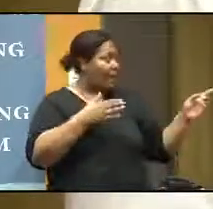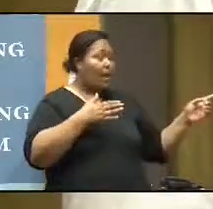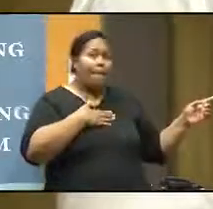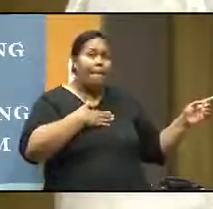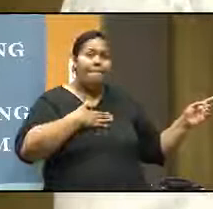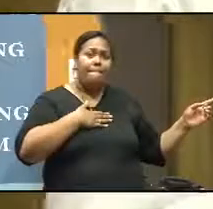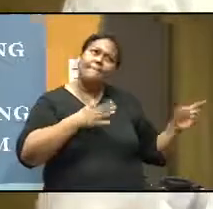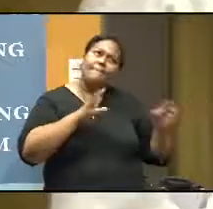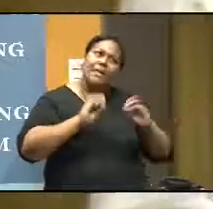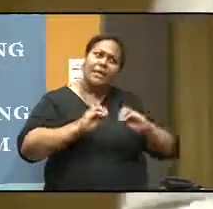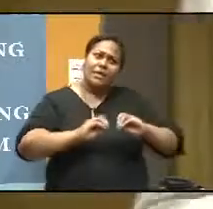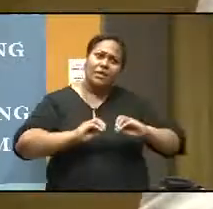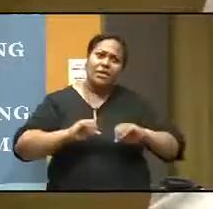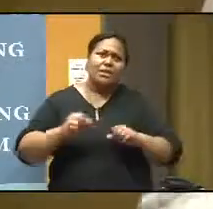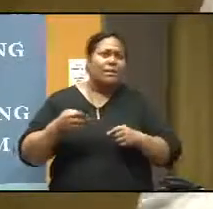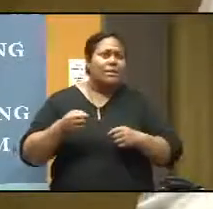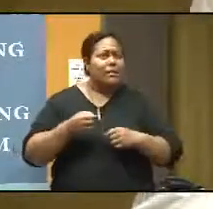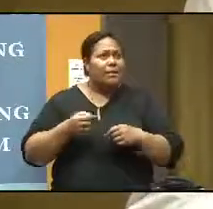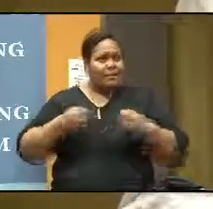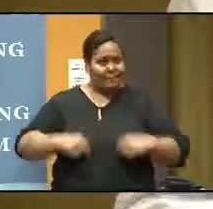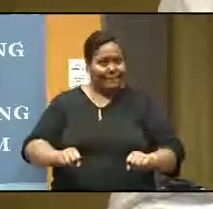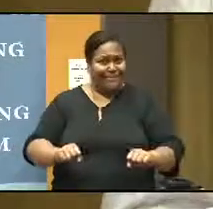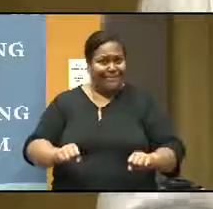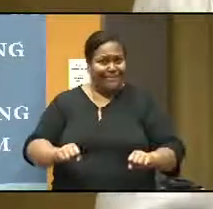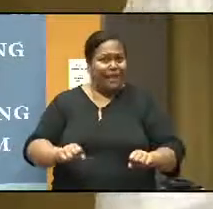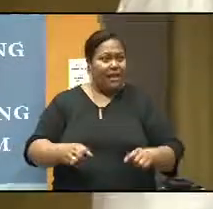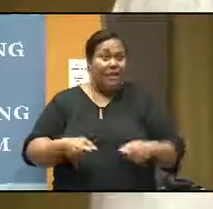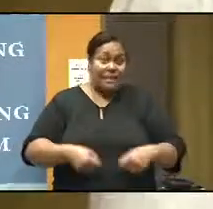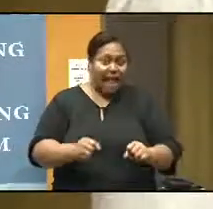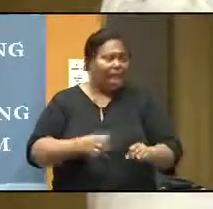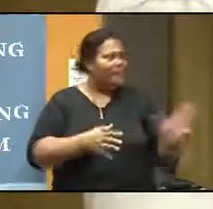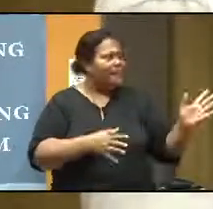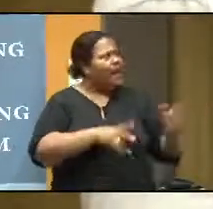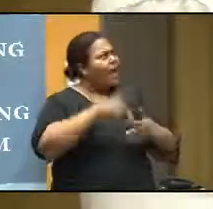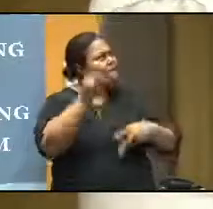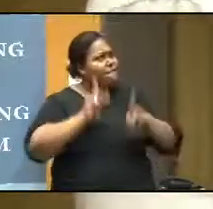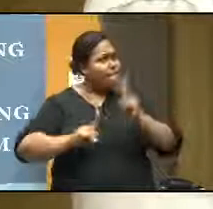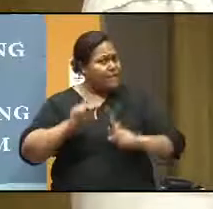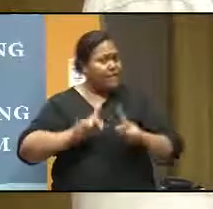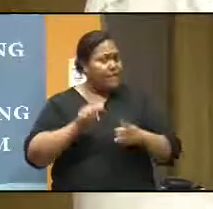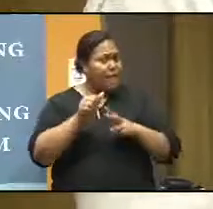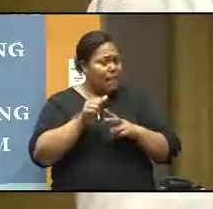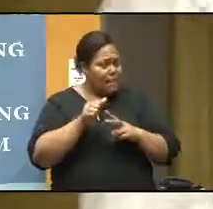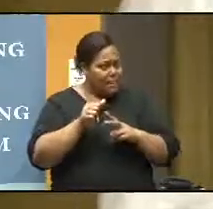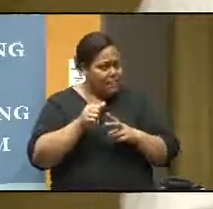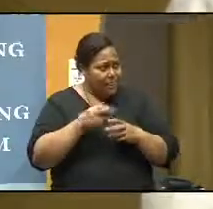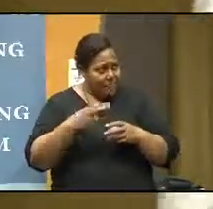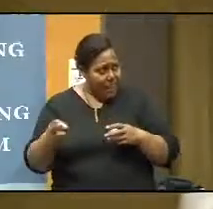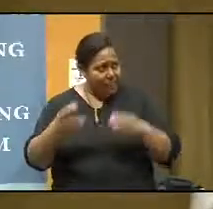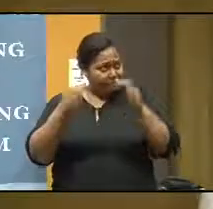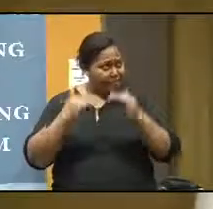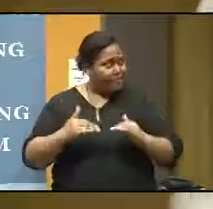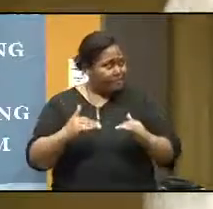which are suitable for my subject, the physics, and then I will come to the type of assessments I